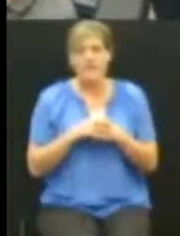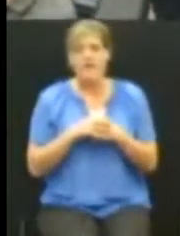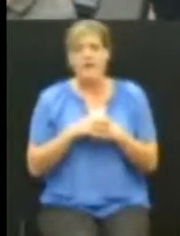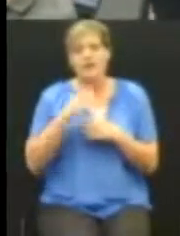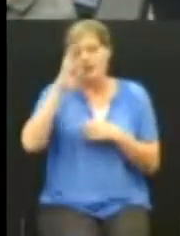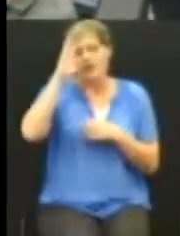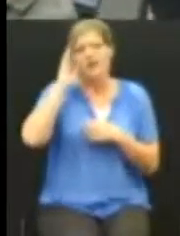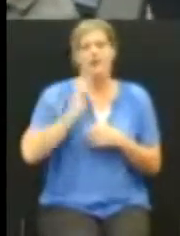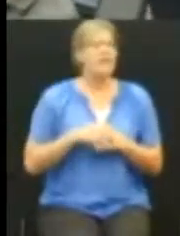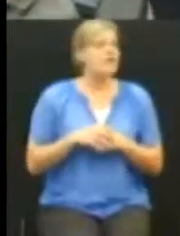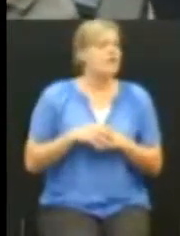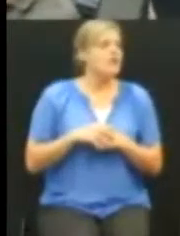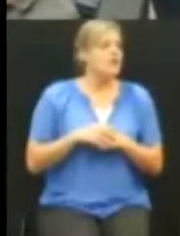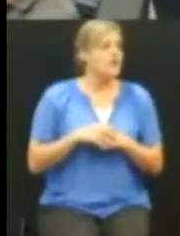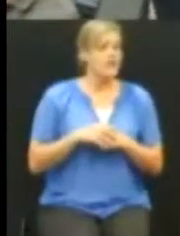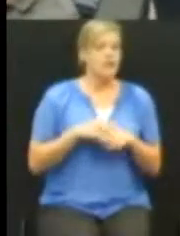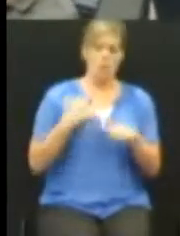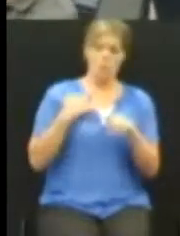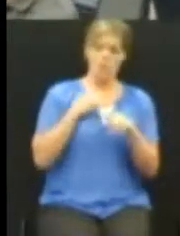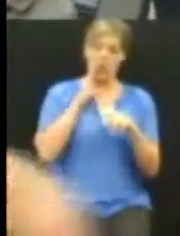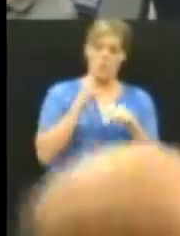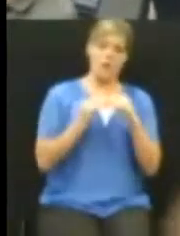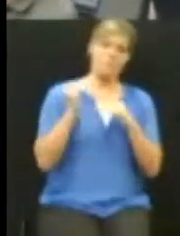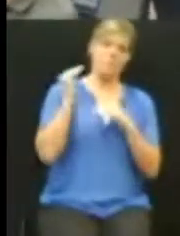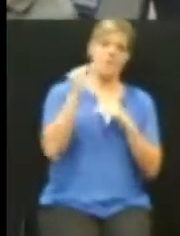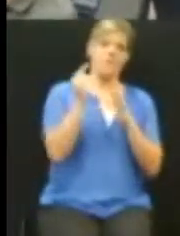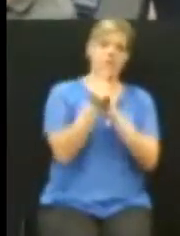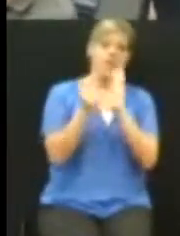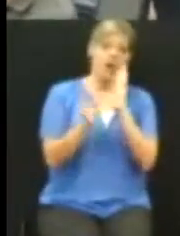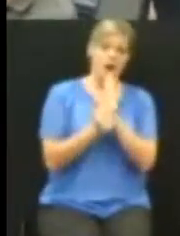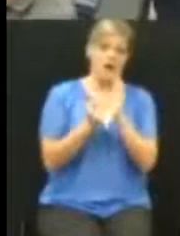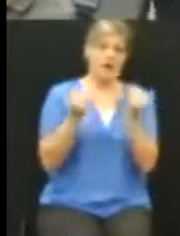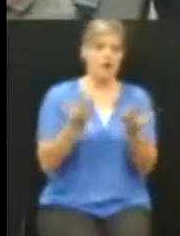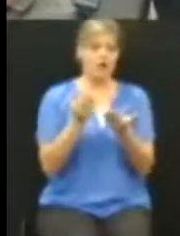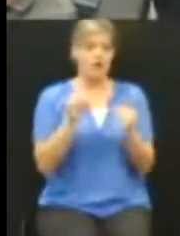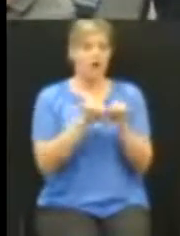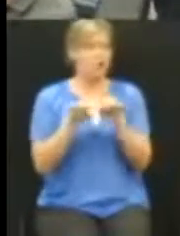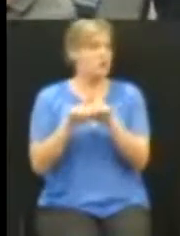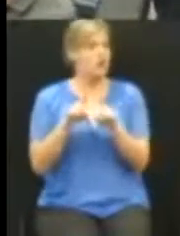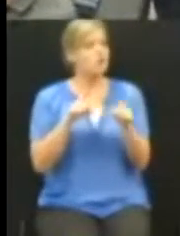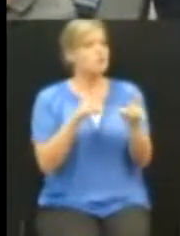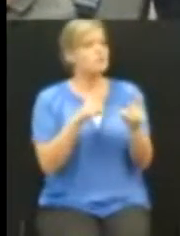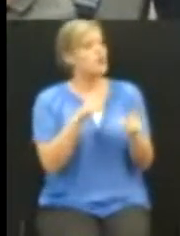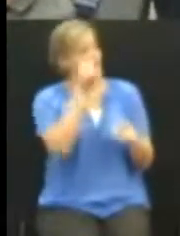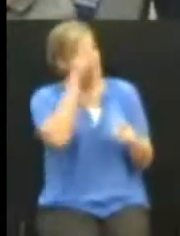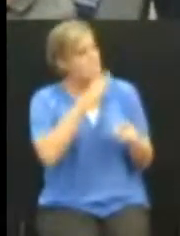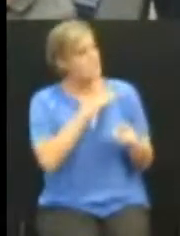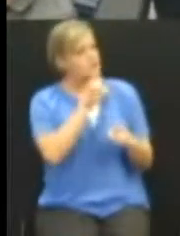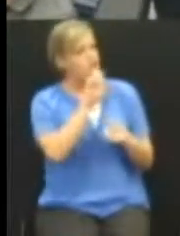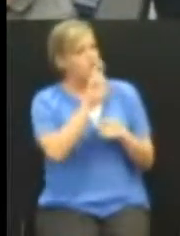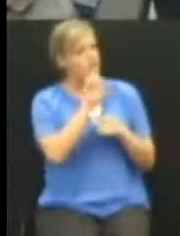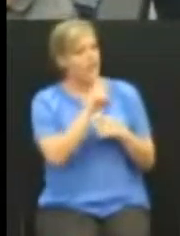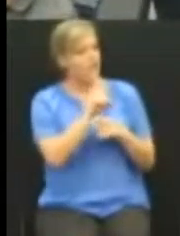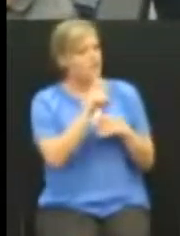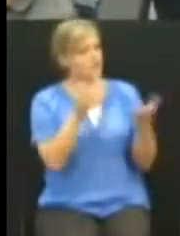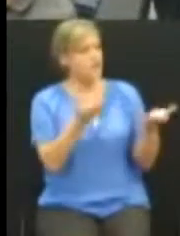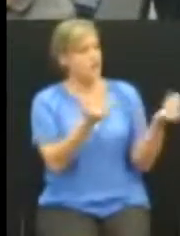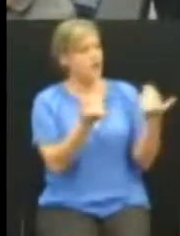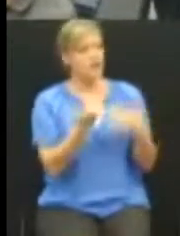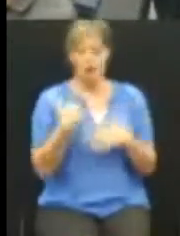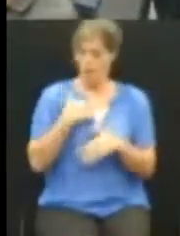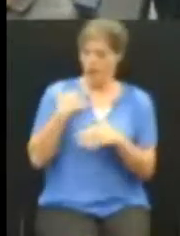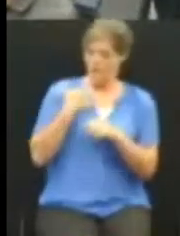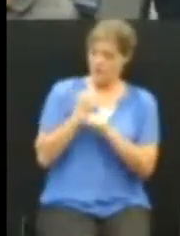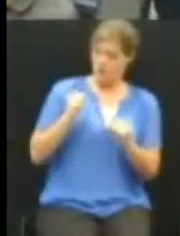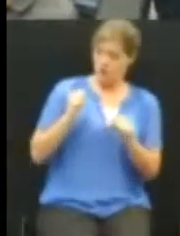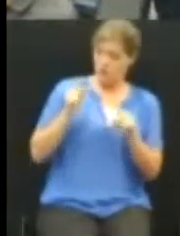So, we're going to be above the law again here, too. Thank you so much for enacting our own, yes. It's right. We got a security person